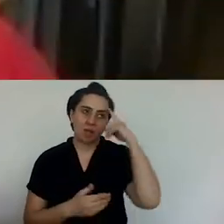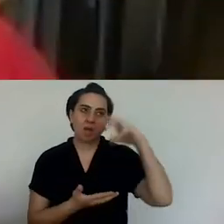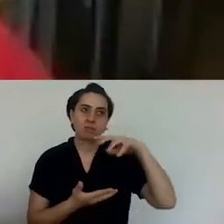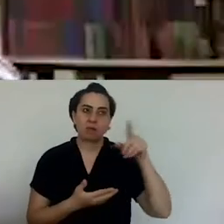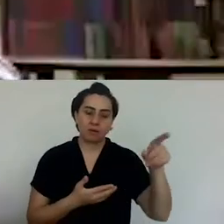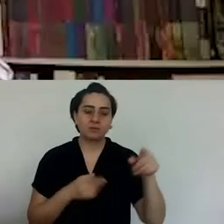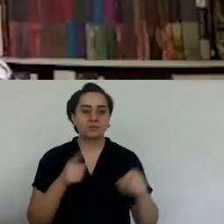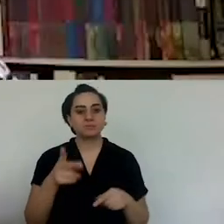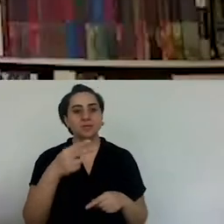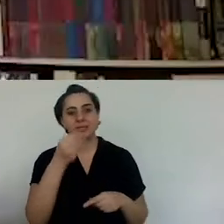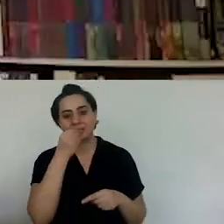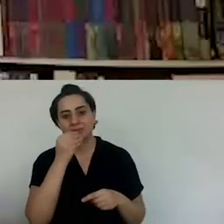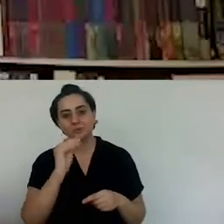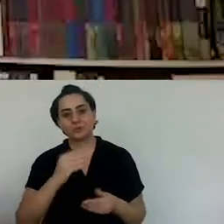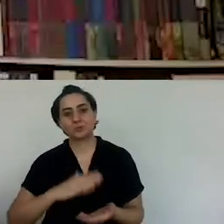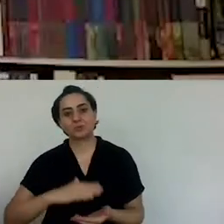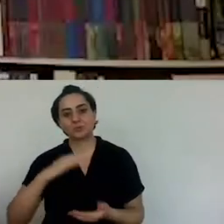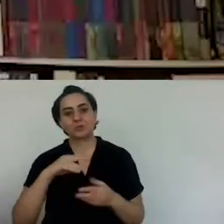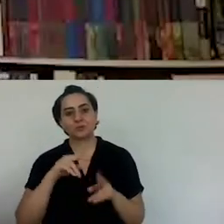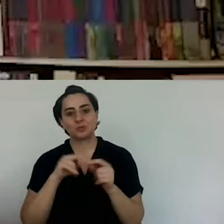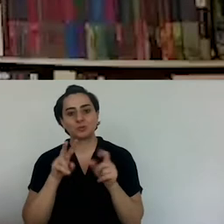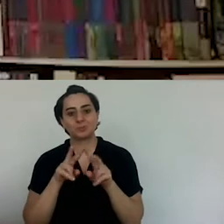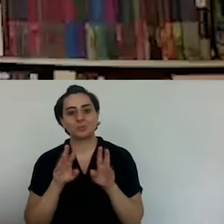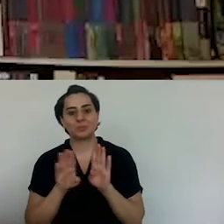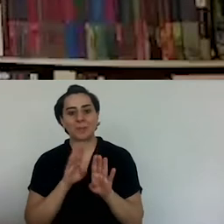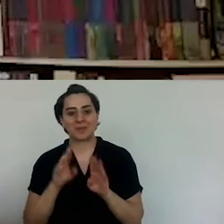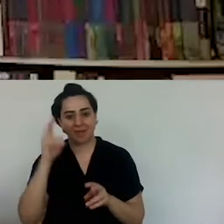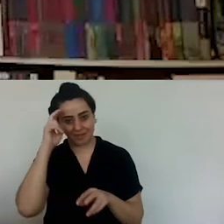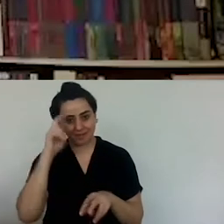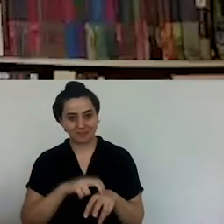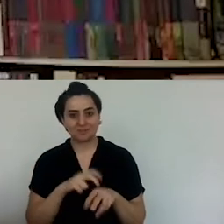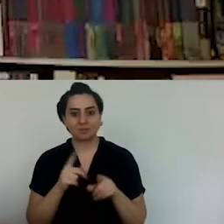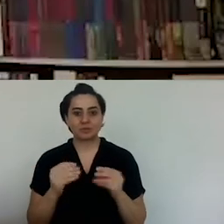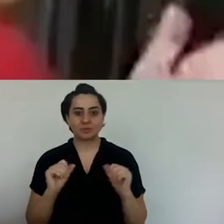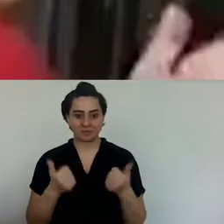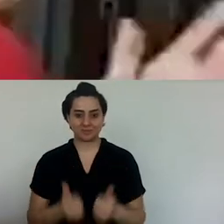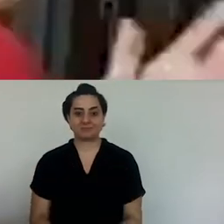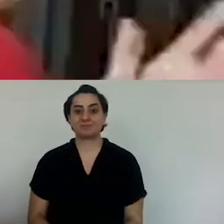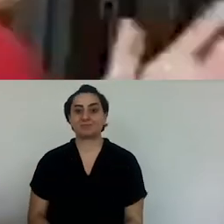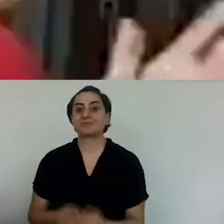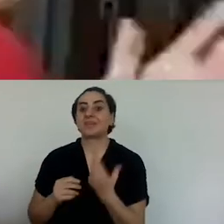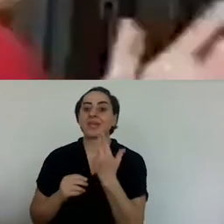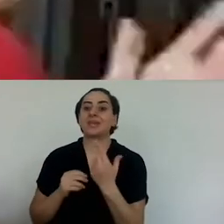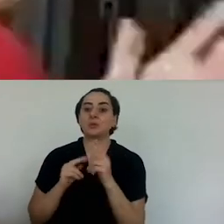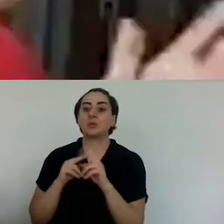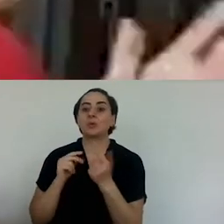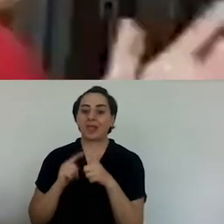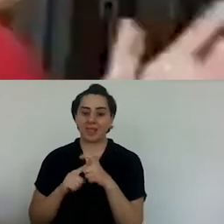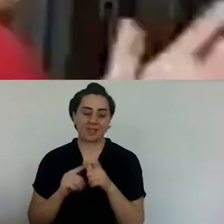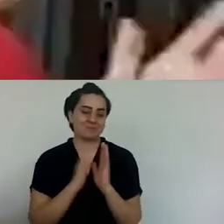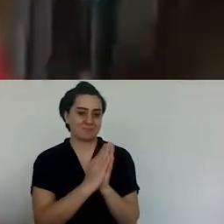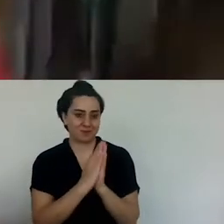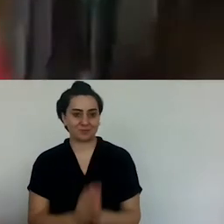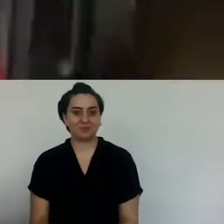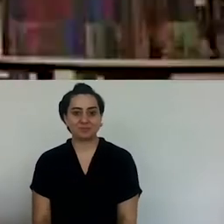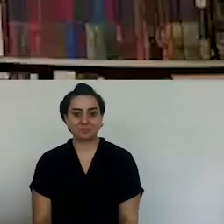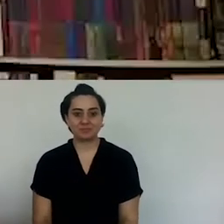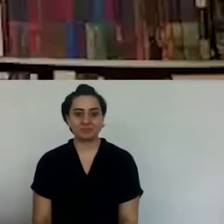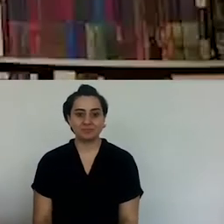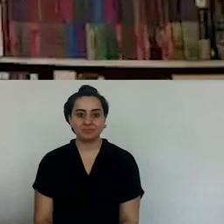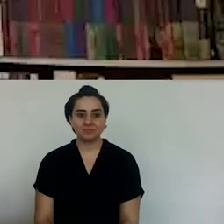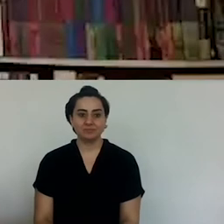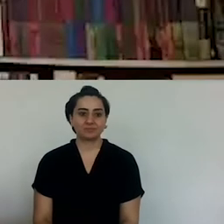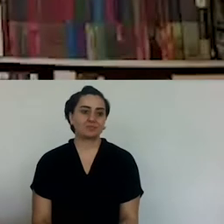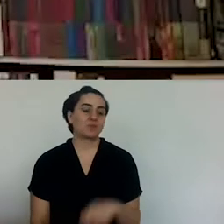where you live. For example, I think about back to the islands when I eat, and you are reminded of